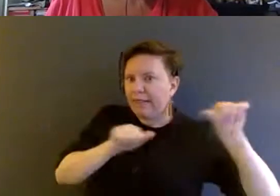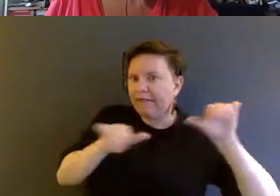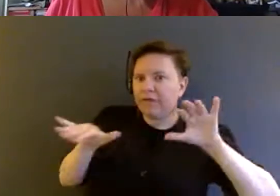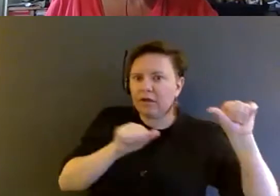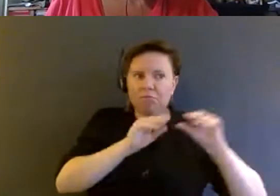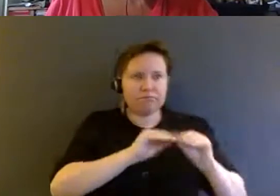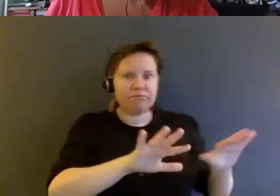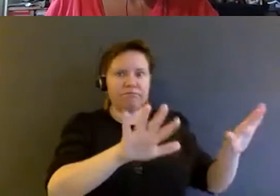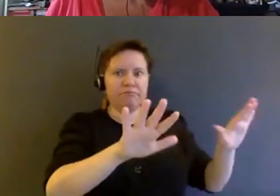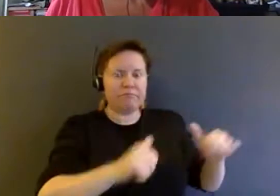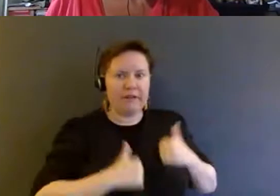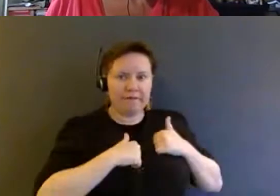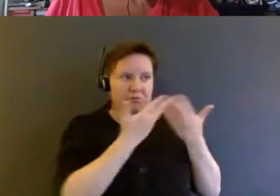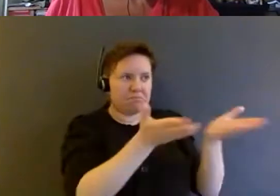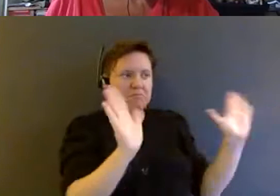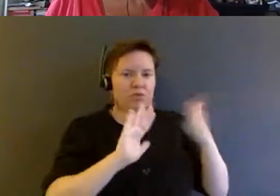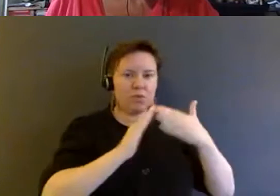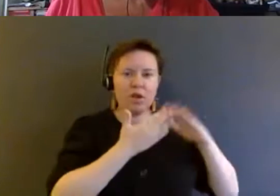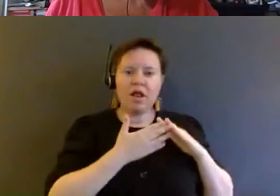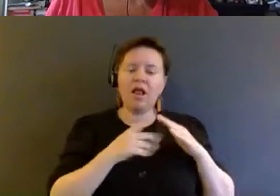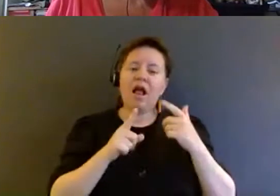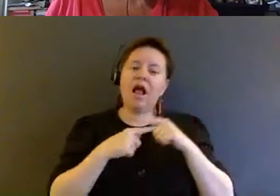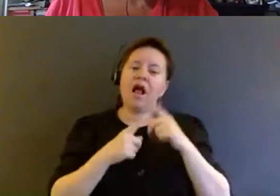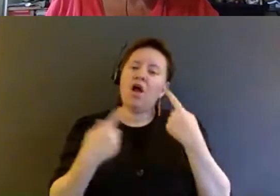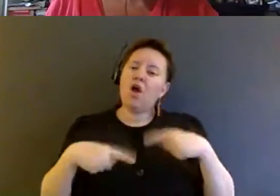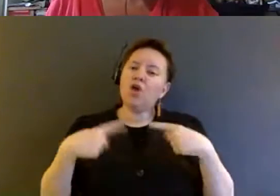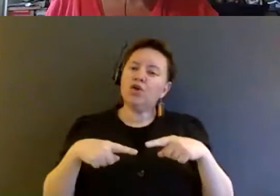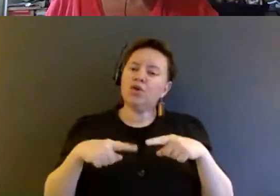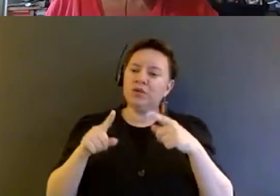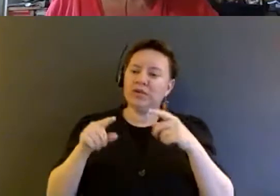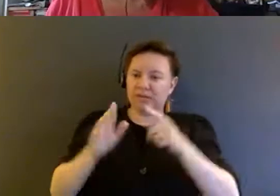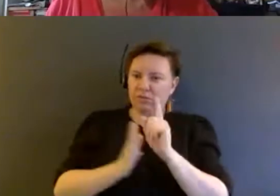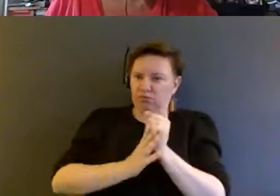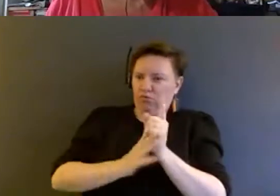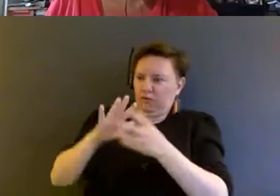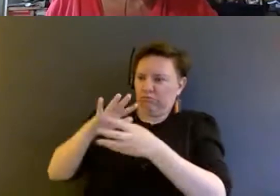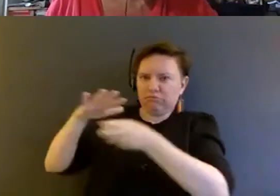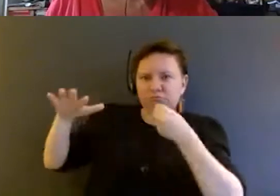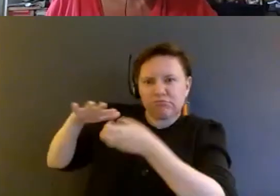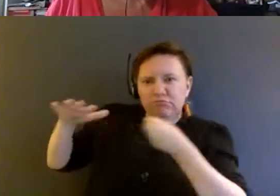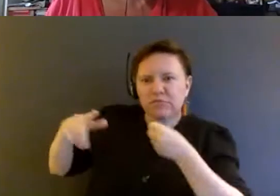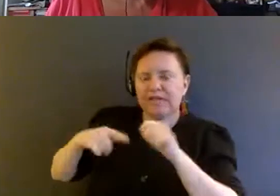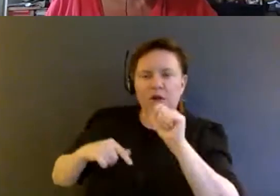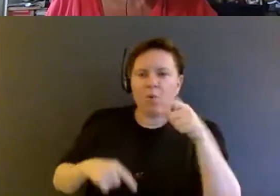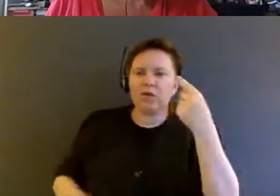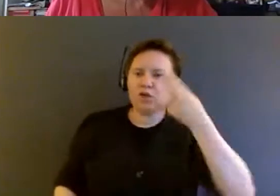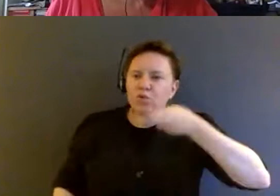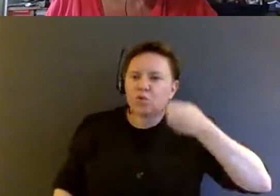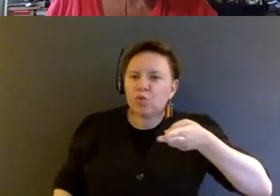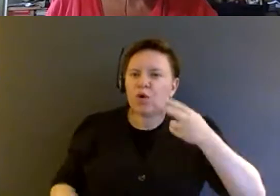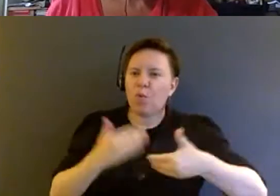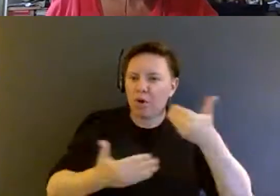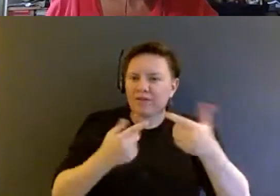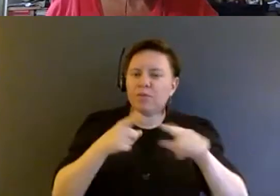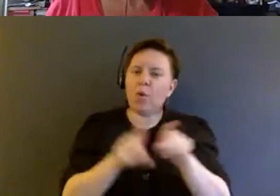I argue that deinstitutionalization is not only a historical process, but a logic.